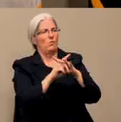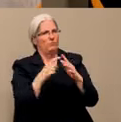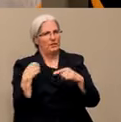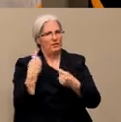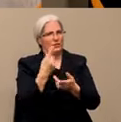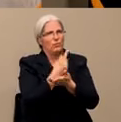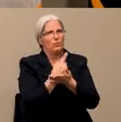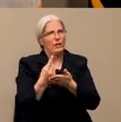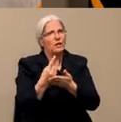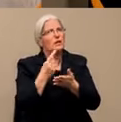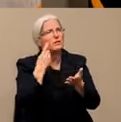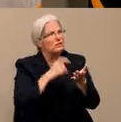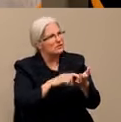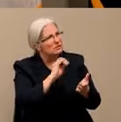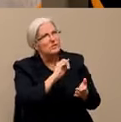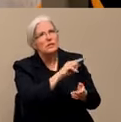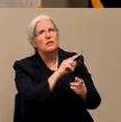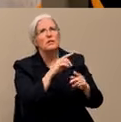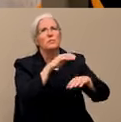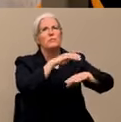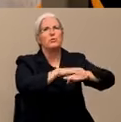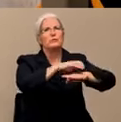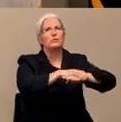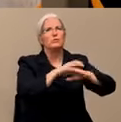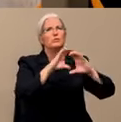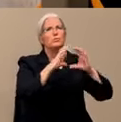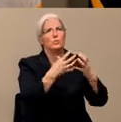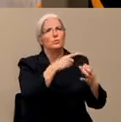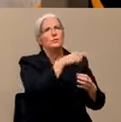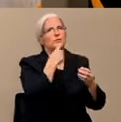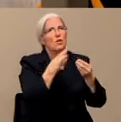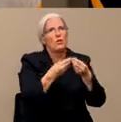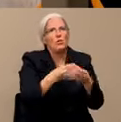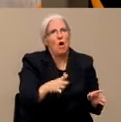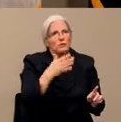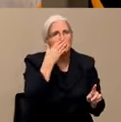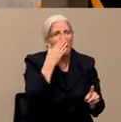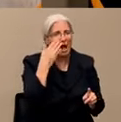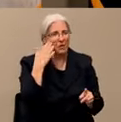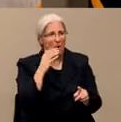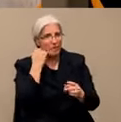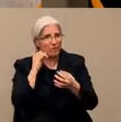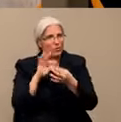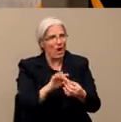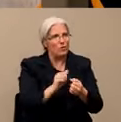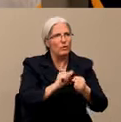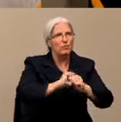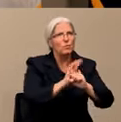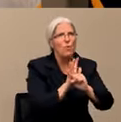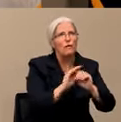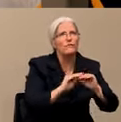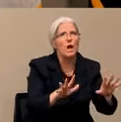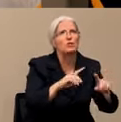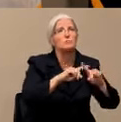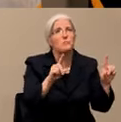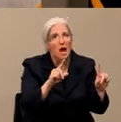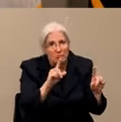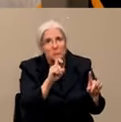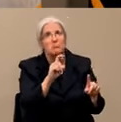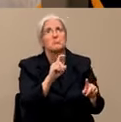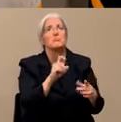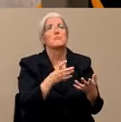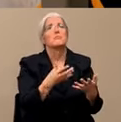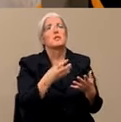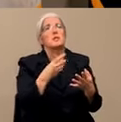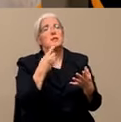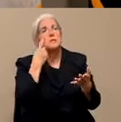that talked about loss of smell. It's very early, so we don't know that that's going to be consistently seen, but that has been seen.